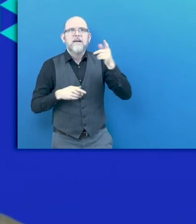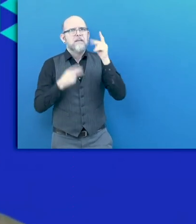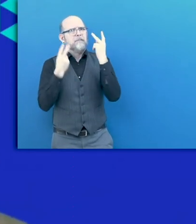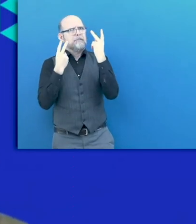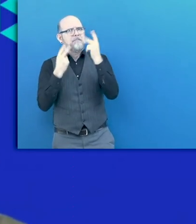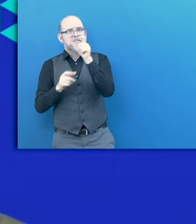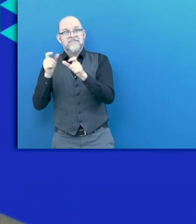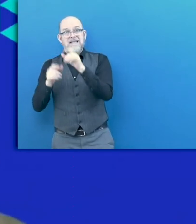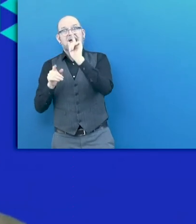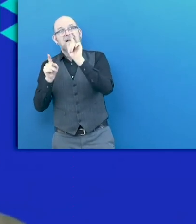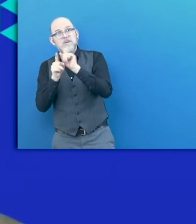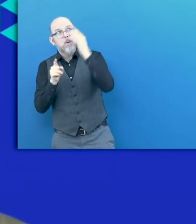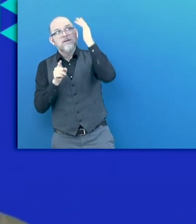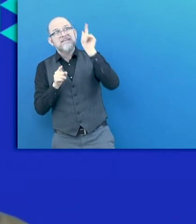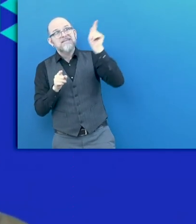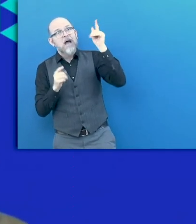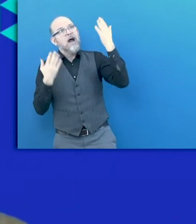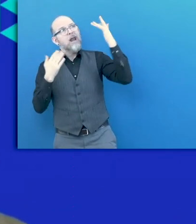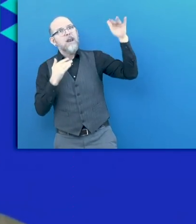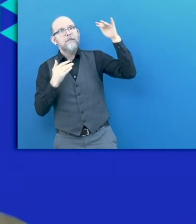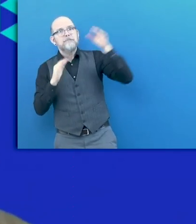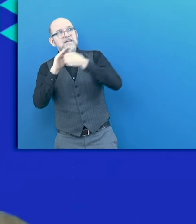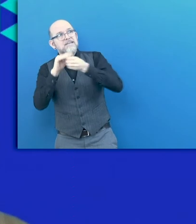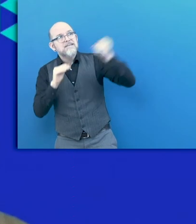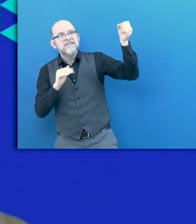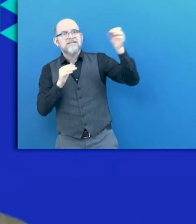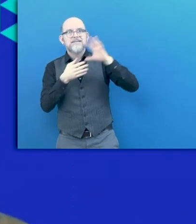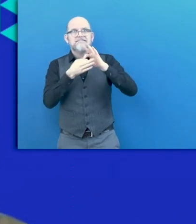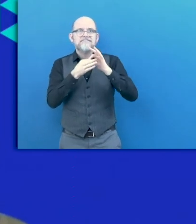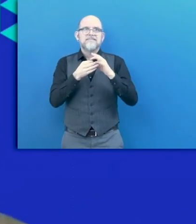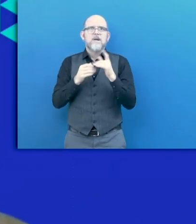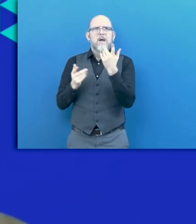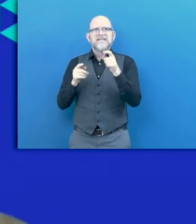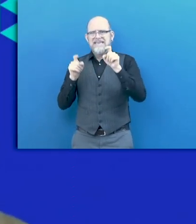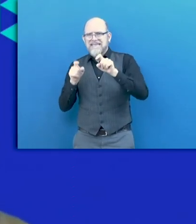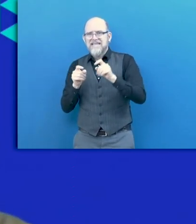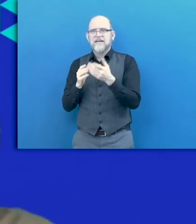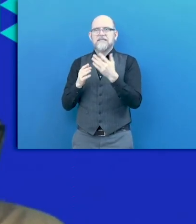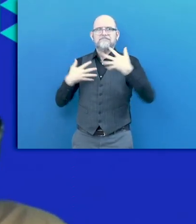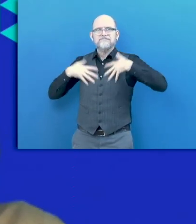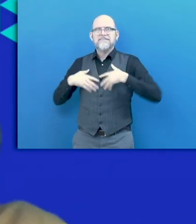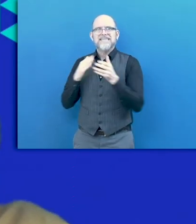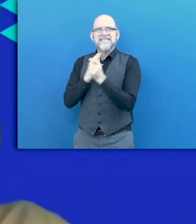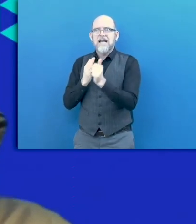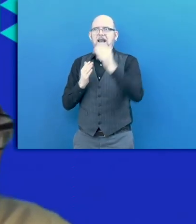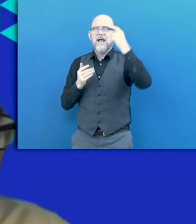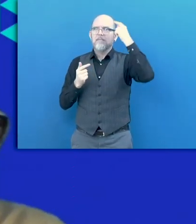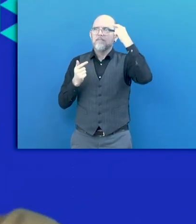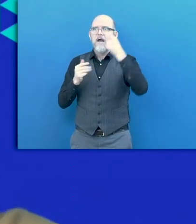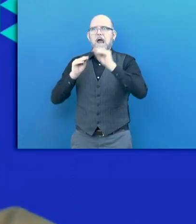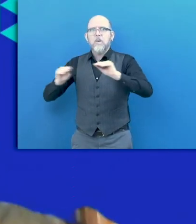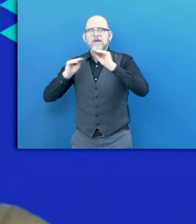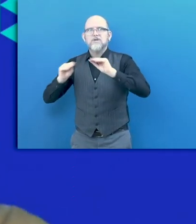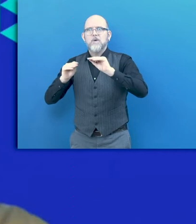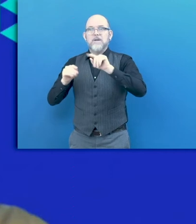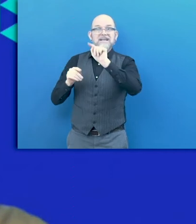jobs, we need to ensure that they have access to the different skills, initiatives that are there in those areas.